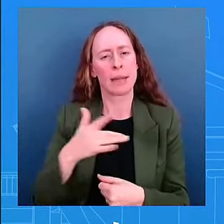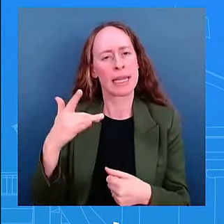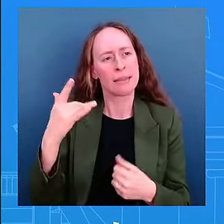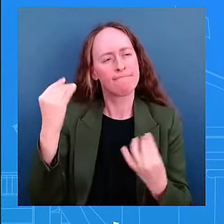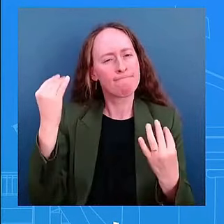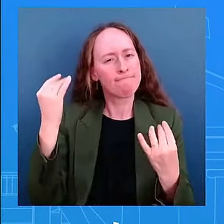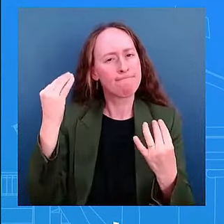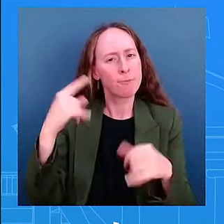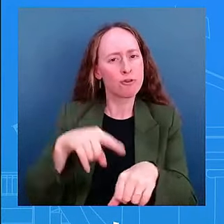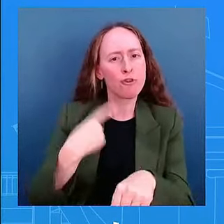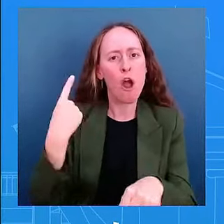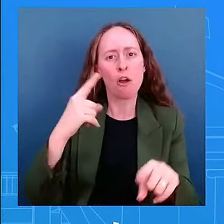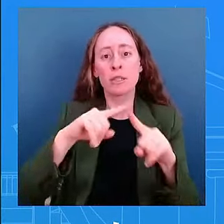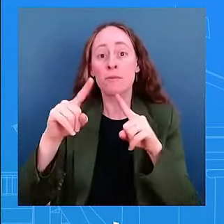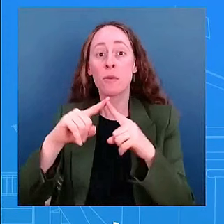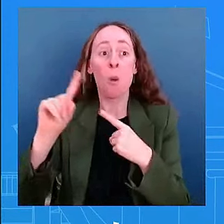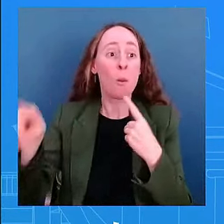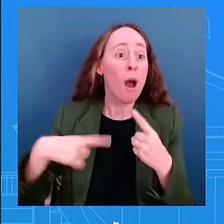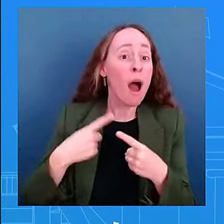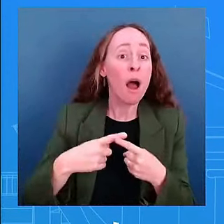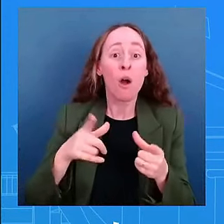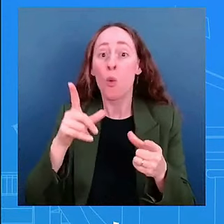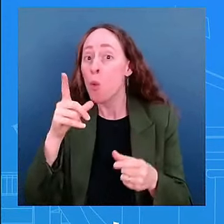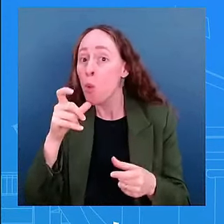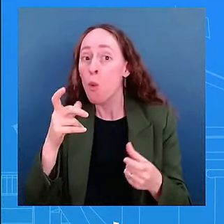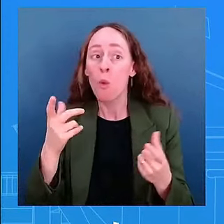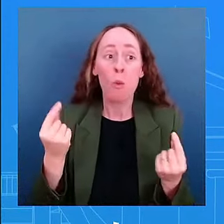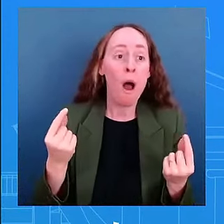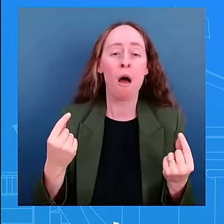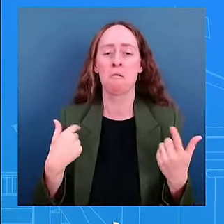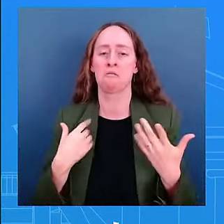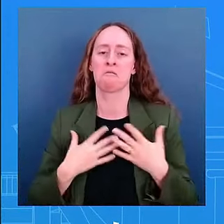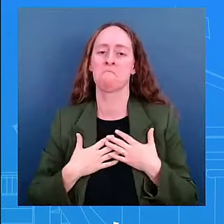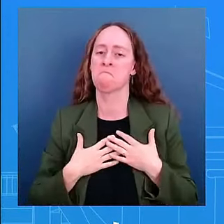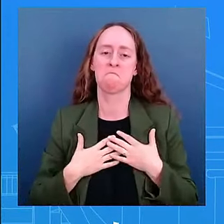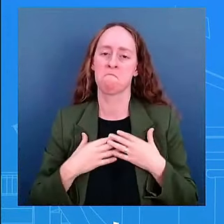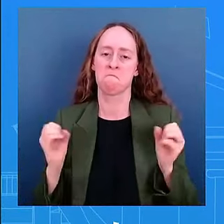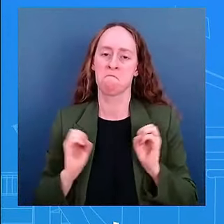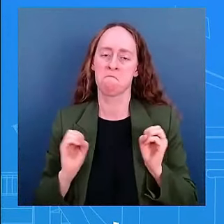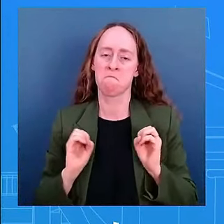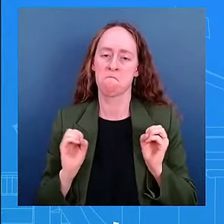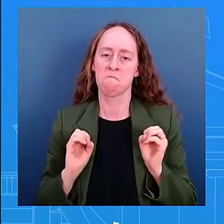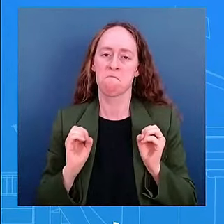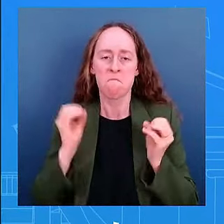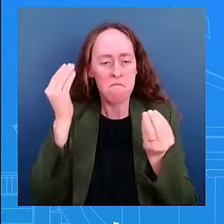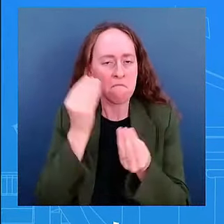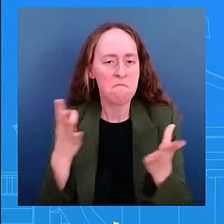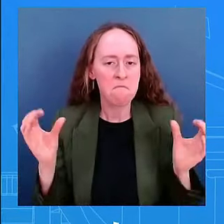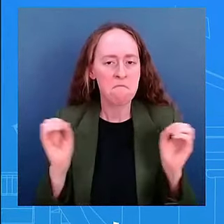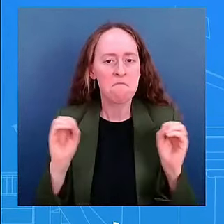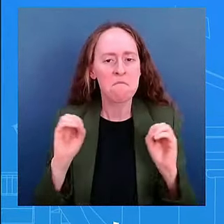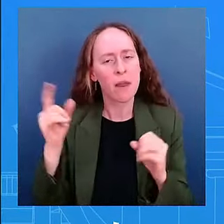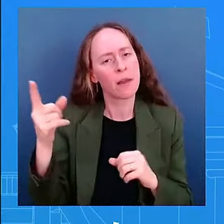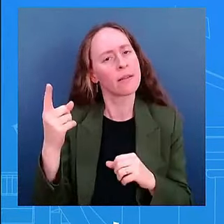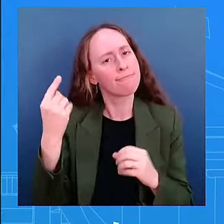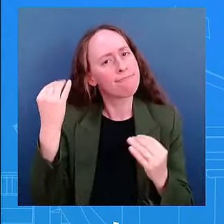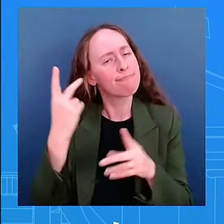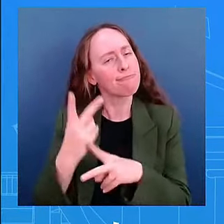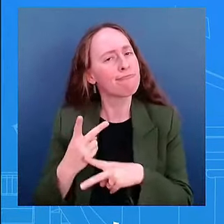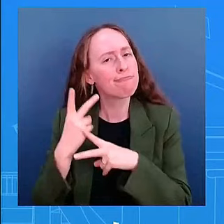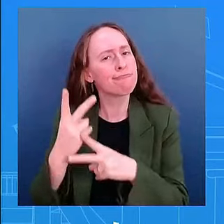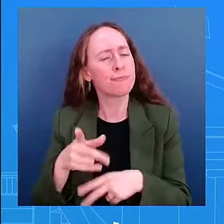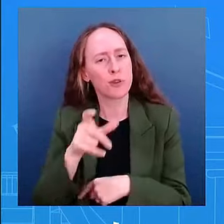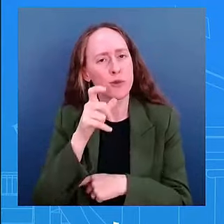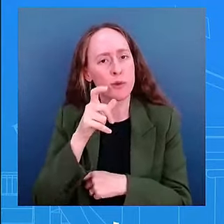have a personal announcement for you uh today but certainly the president's taking this very seriously and when we have uh locked in someone ready to make that announcement